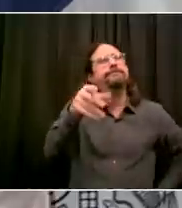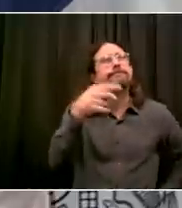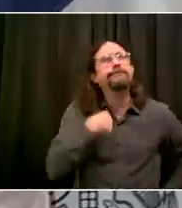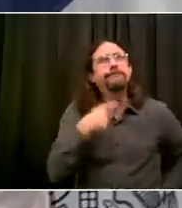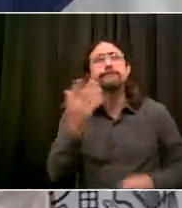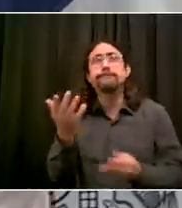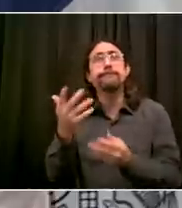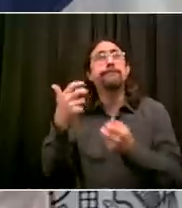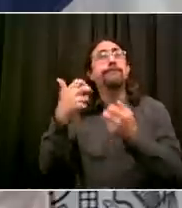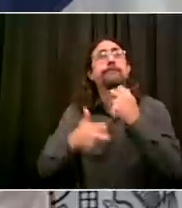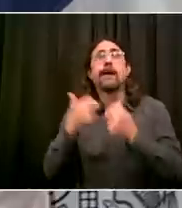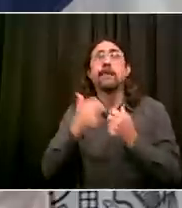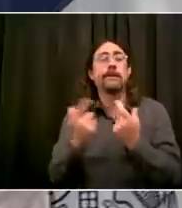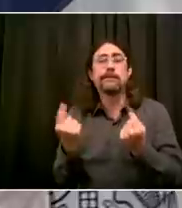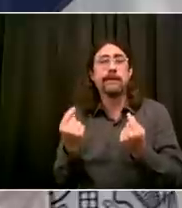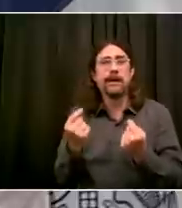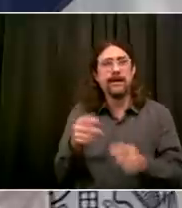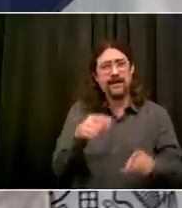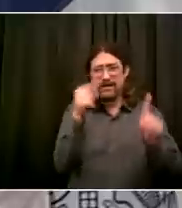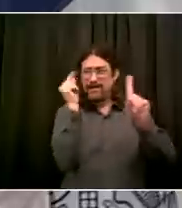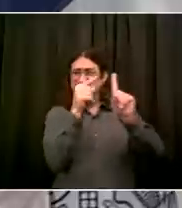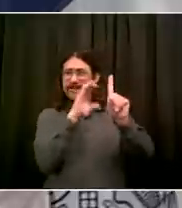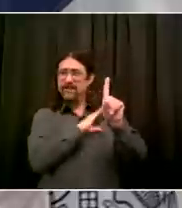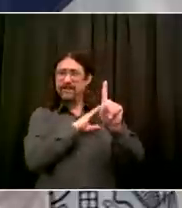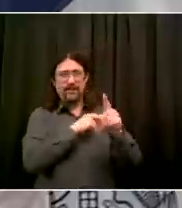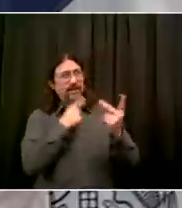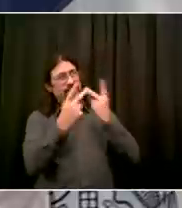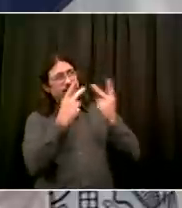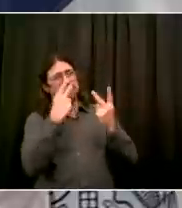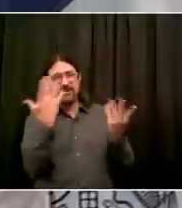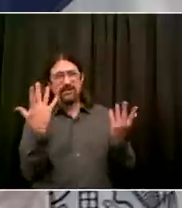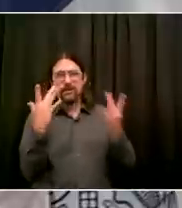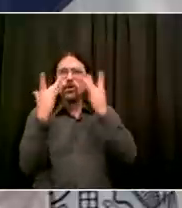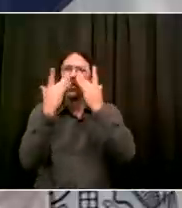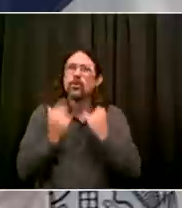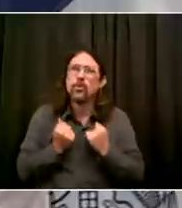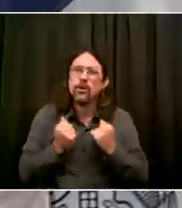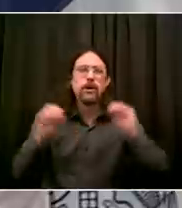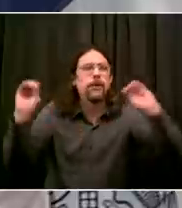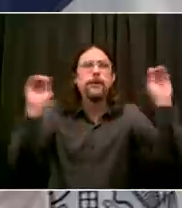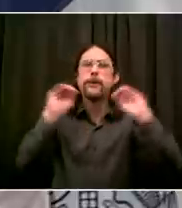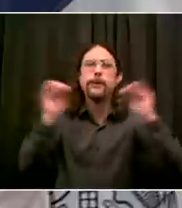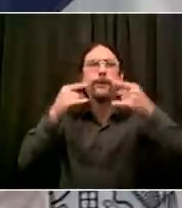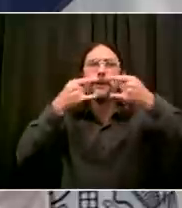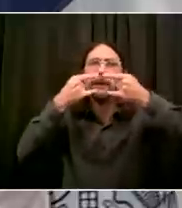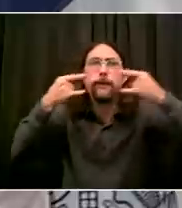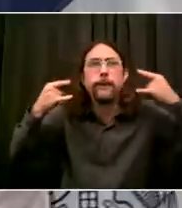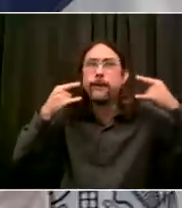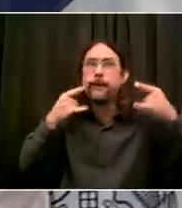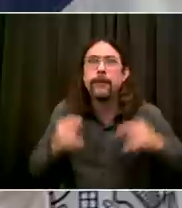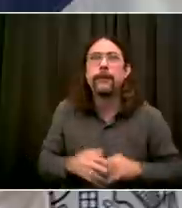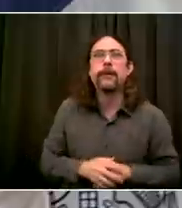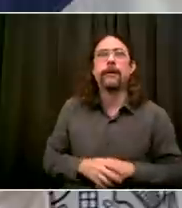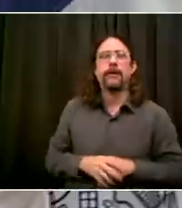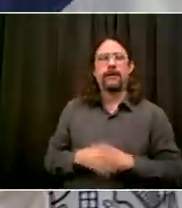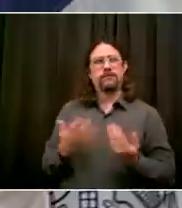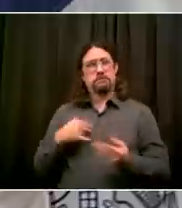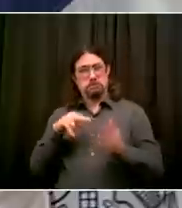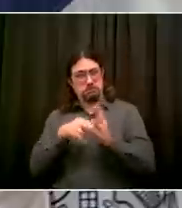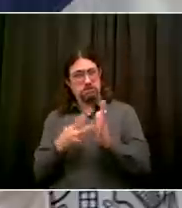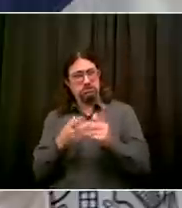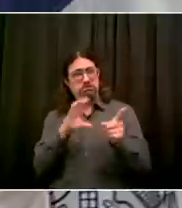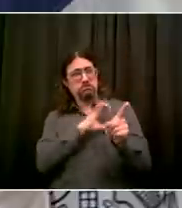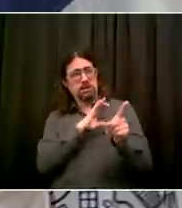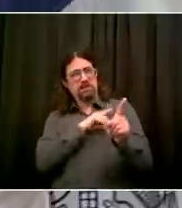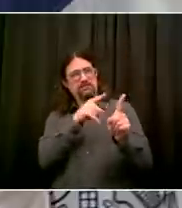masks day after day. Obviously, I've had this conversation with Commissioner Shea. And I know he sent very clear instructions repeatedly